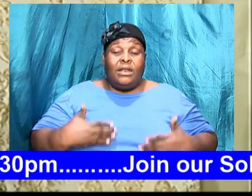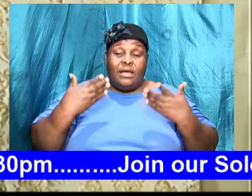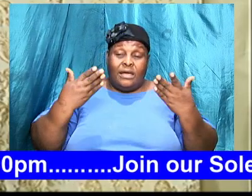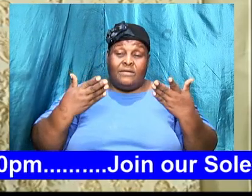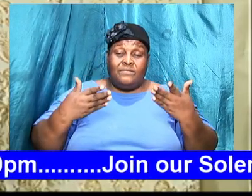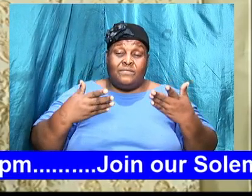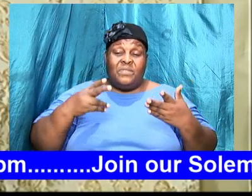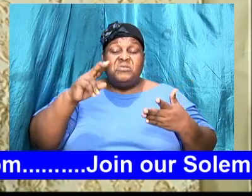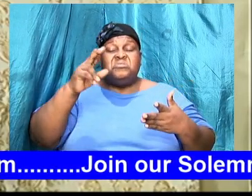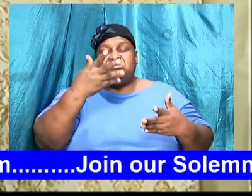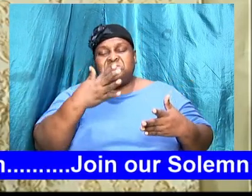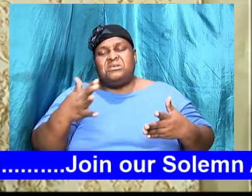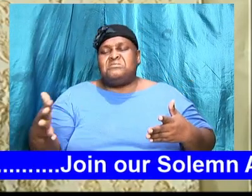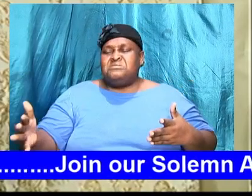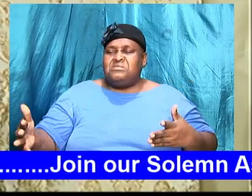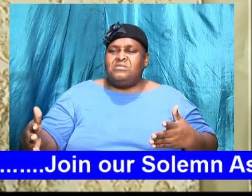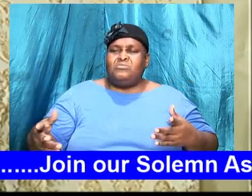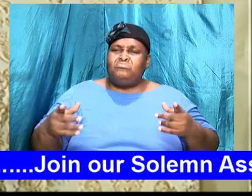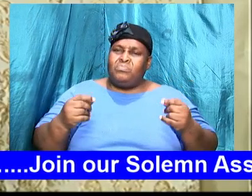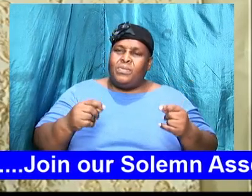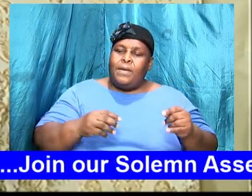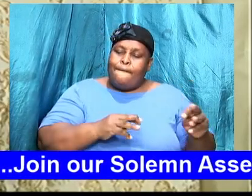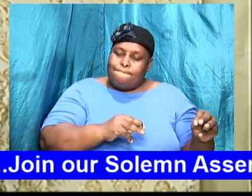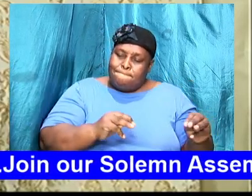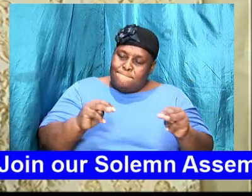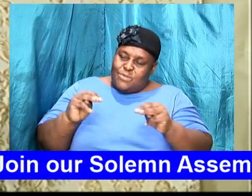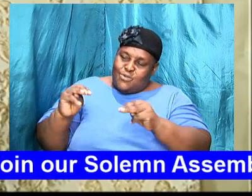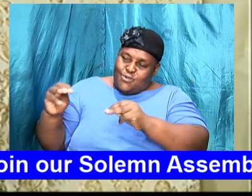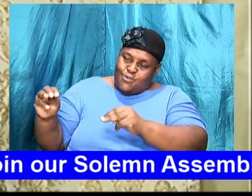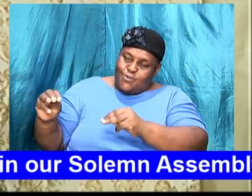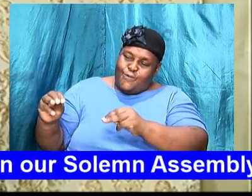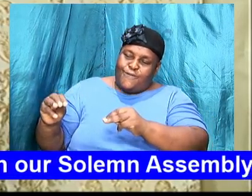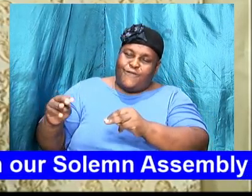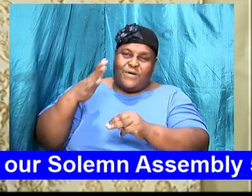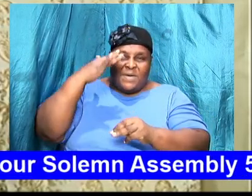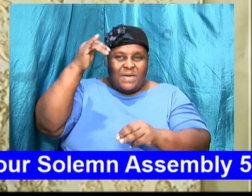So the second thing that we are going to do now is move by faith. After we pray